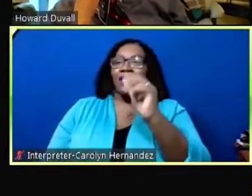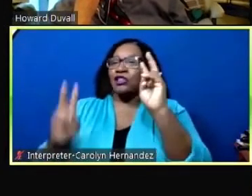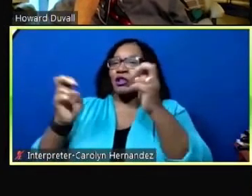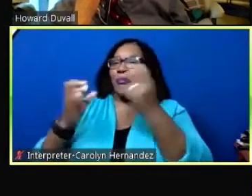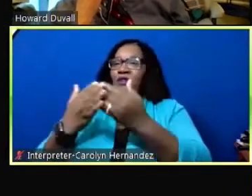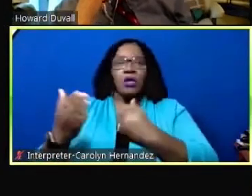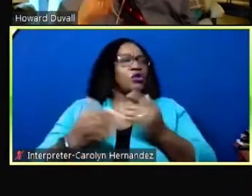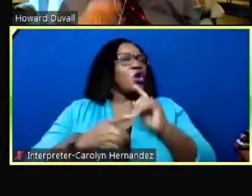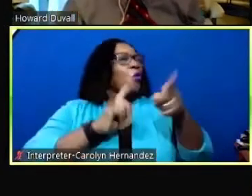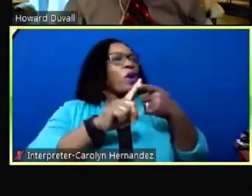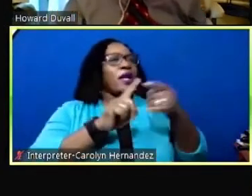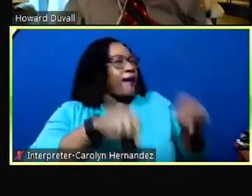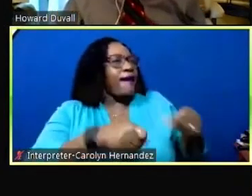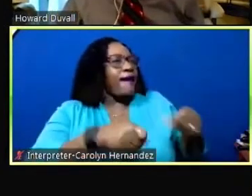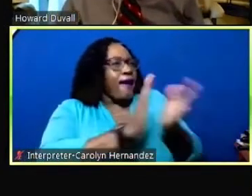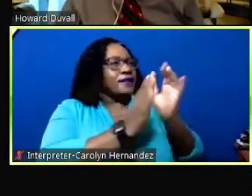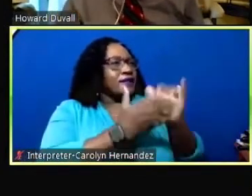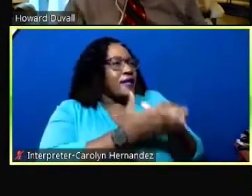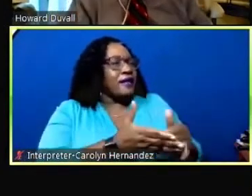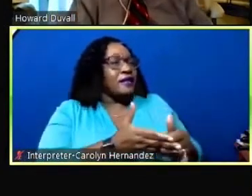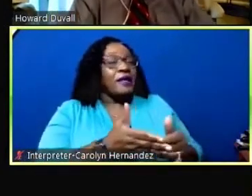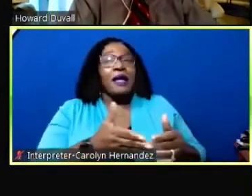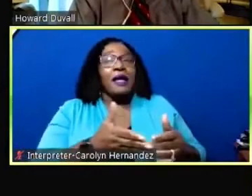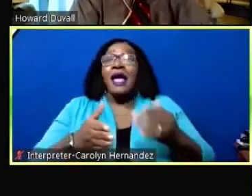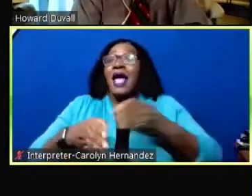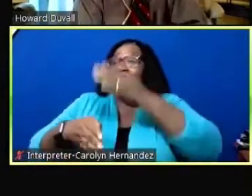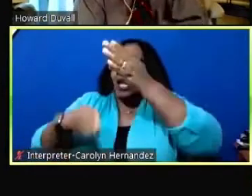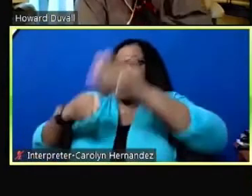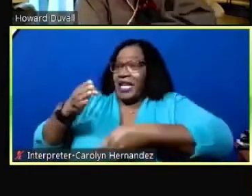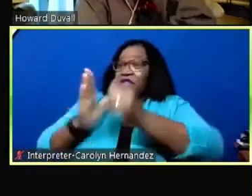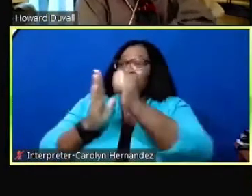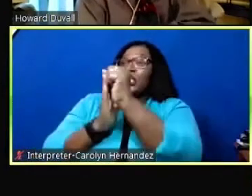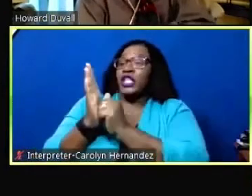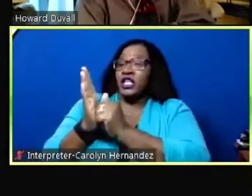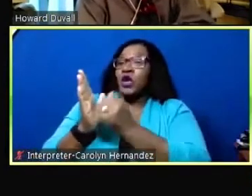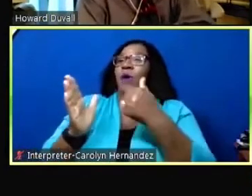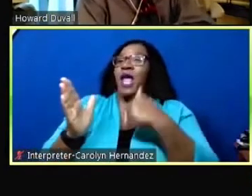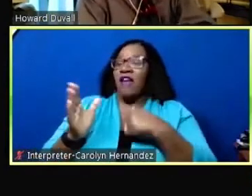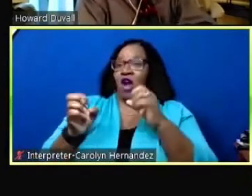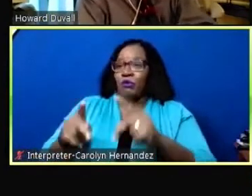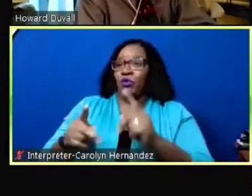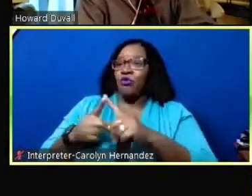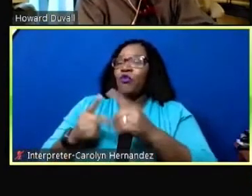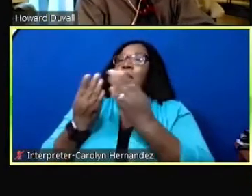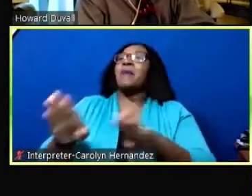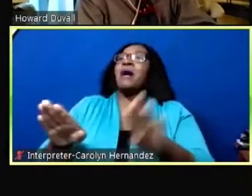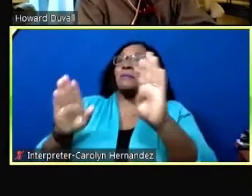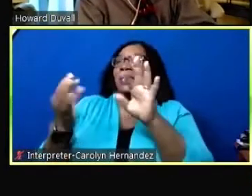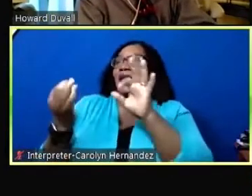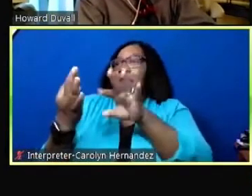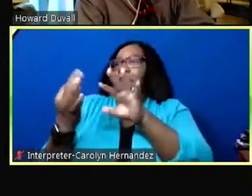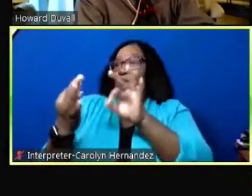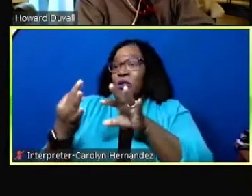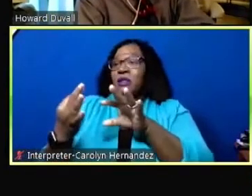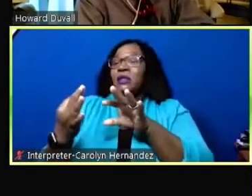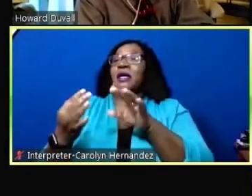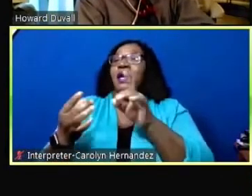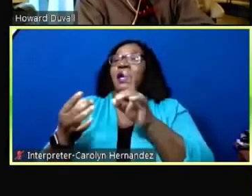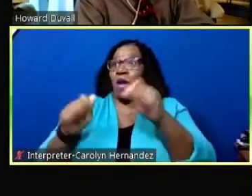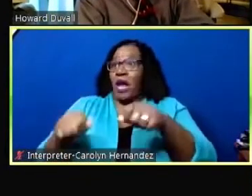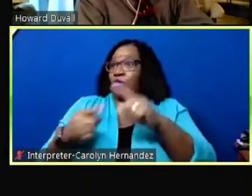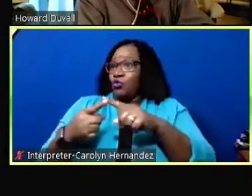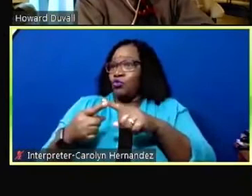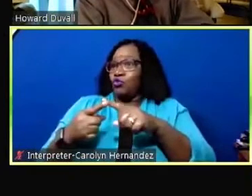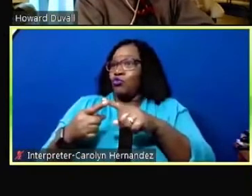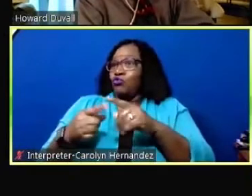be able to ask it uh the at the end of the agenda uh when we have opportunity for public input and we're gonna and obviously if we're able